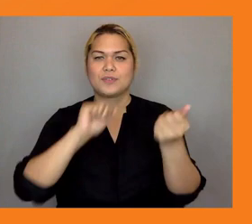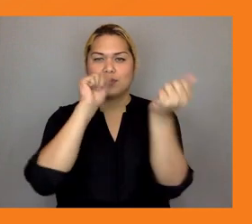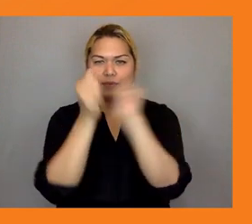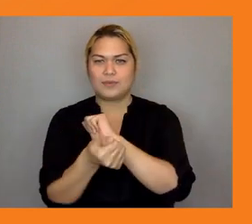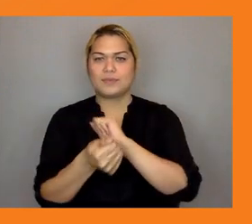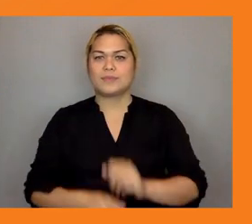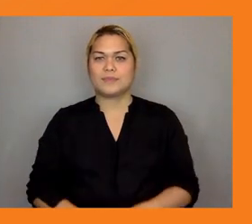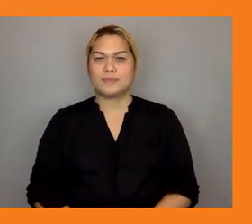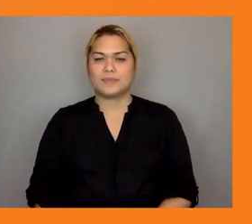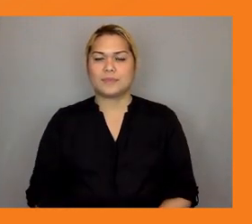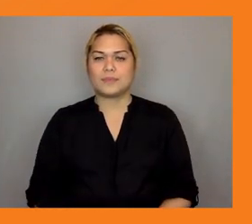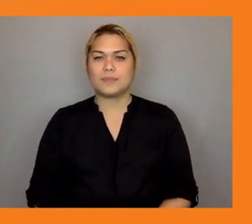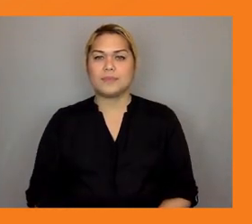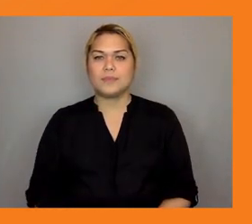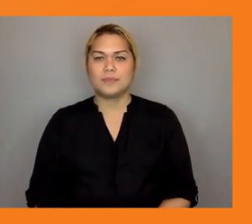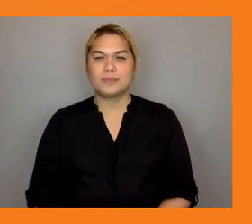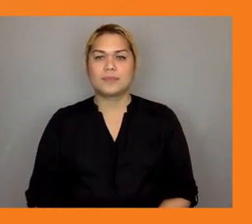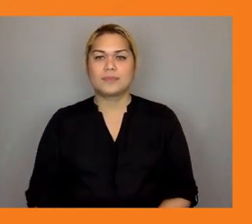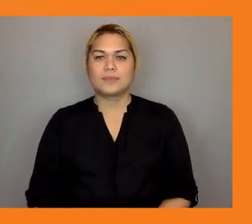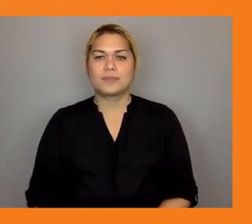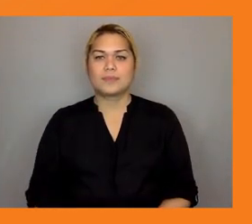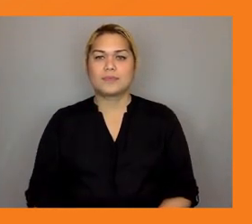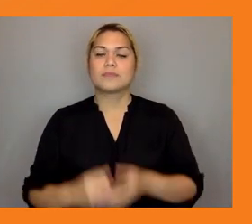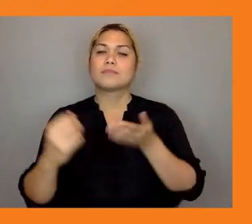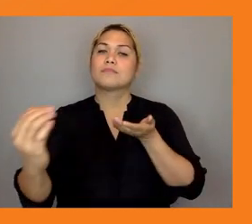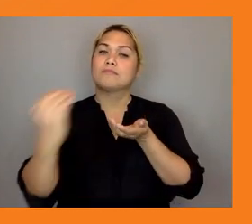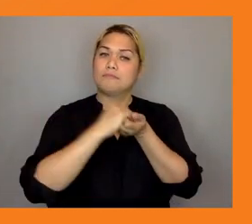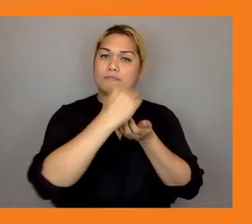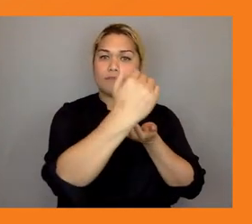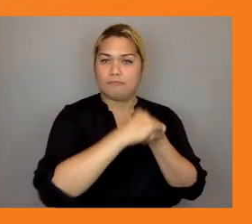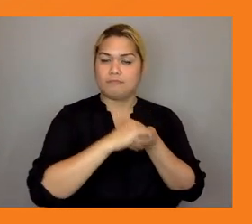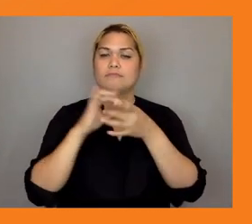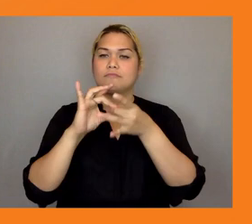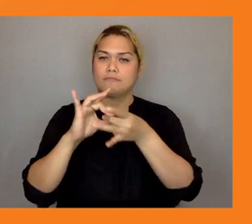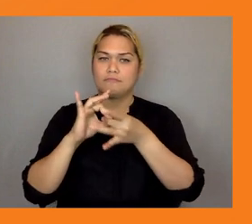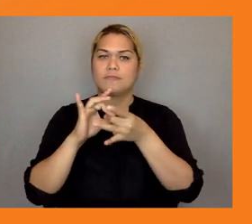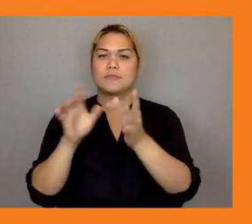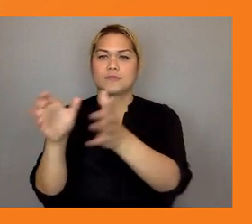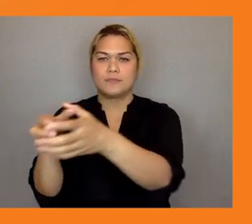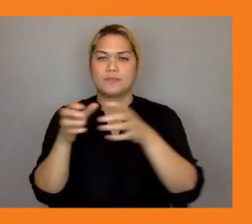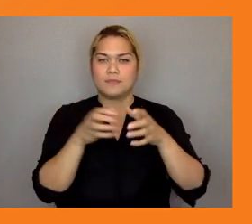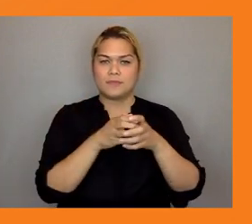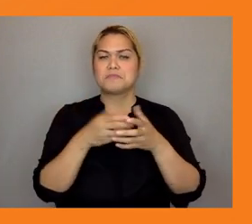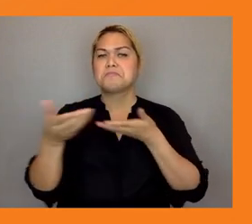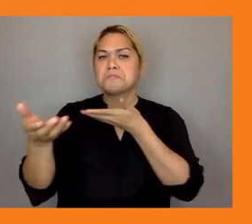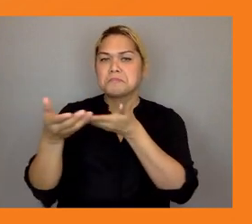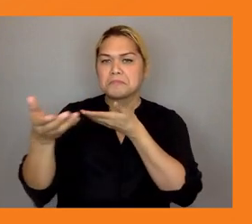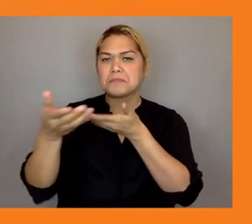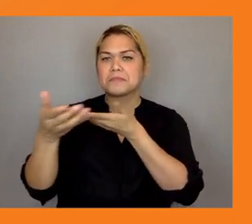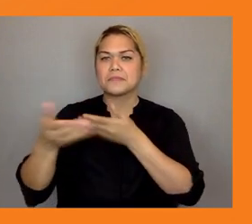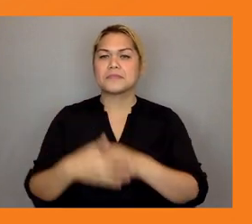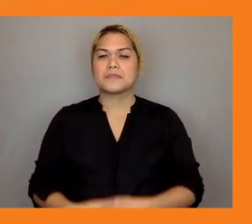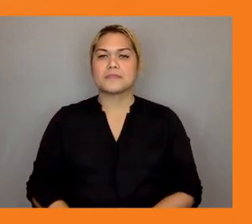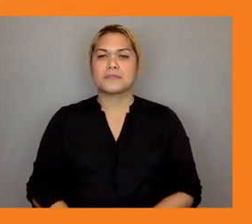in collaborating for shared goals is a very effective means to coalesce and transition from awareness